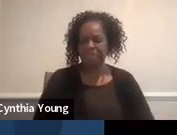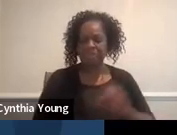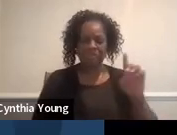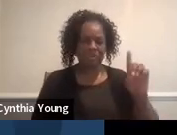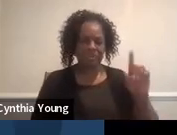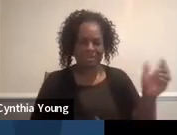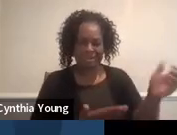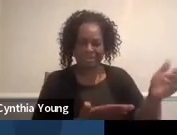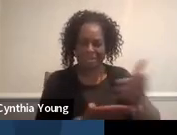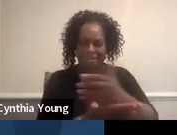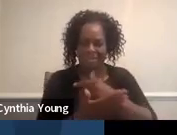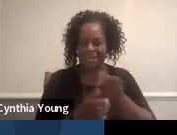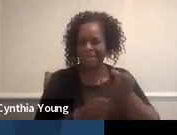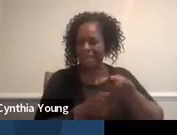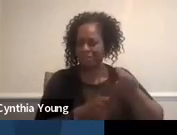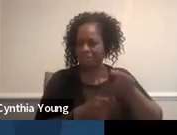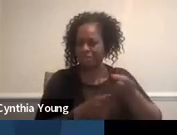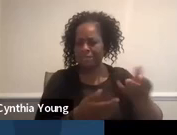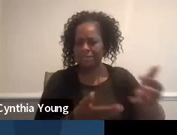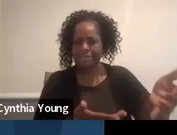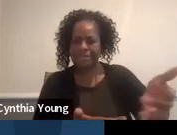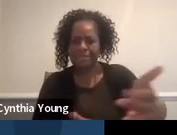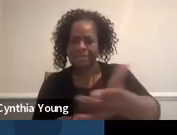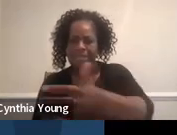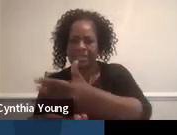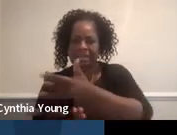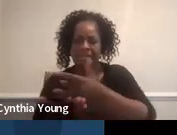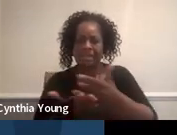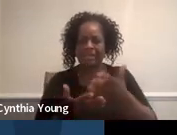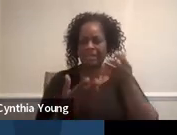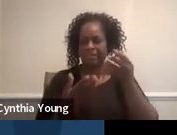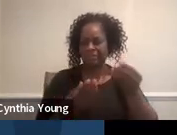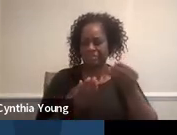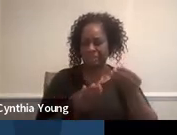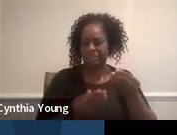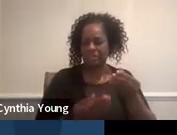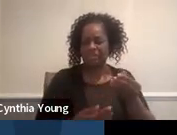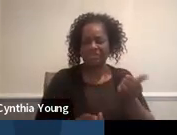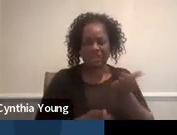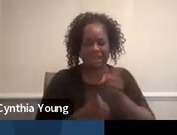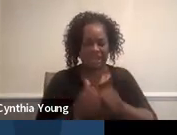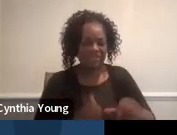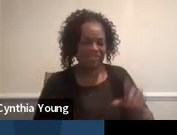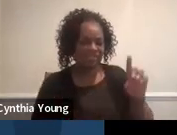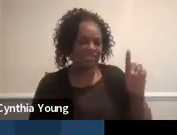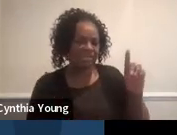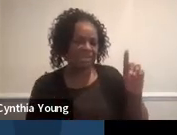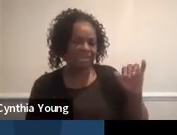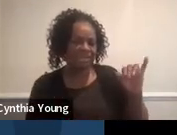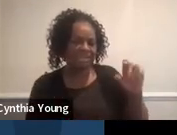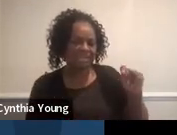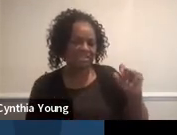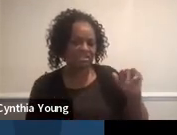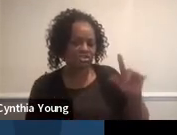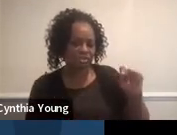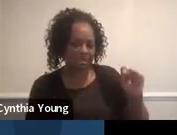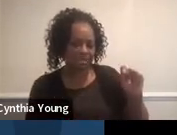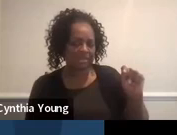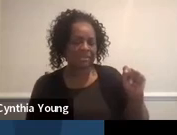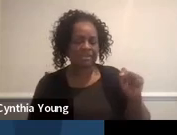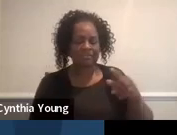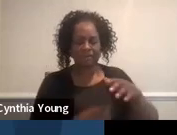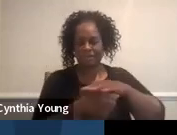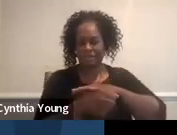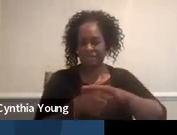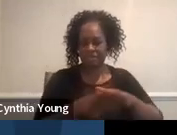these every year for every district. So you may hear from us if we need to